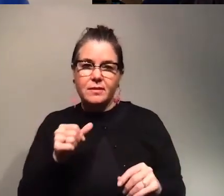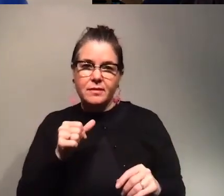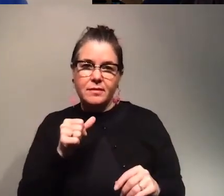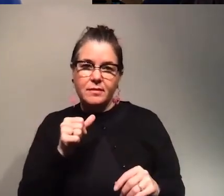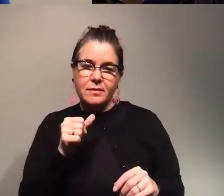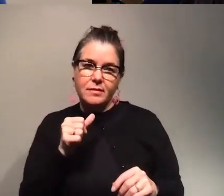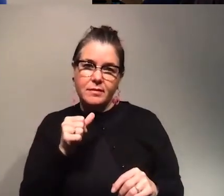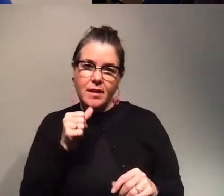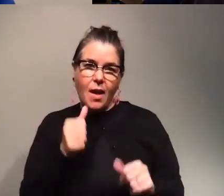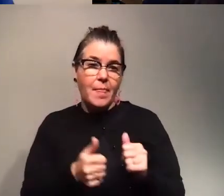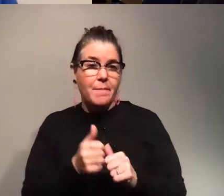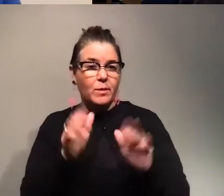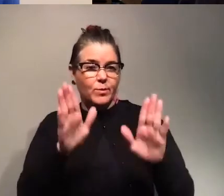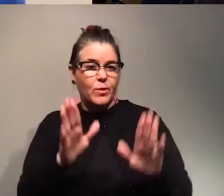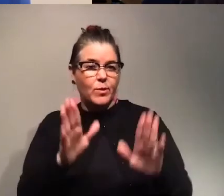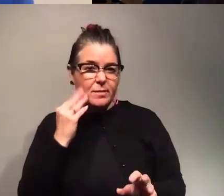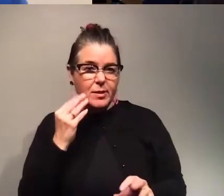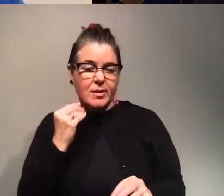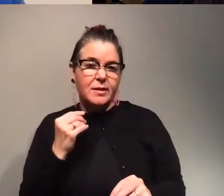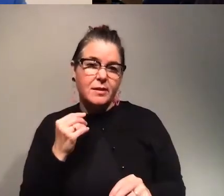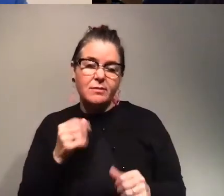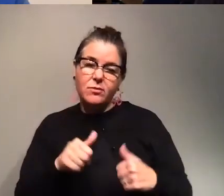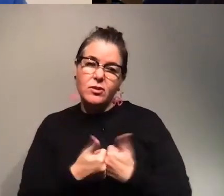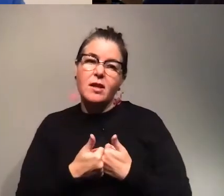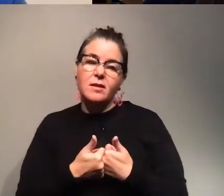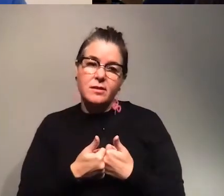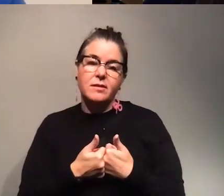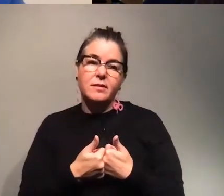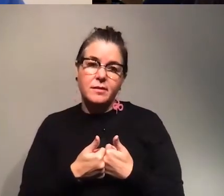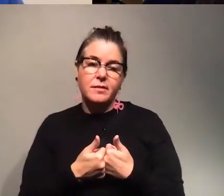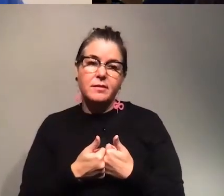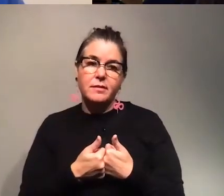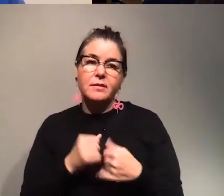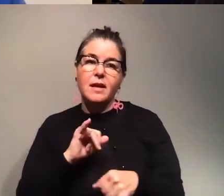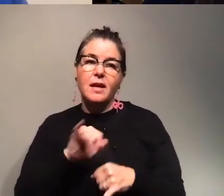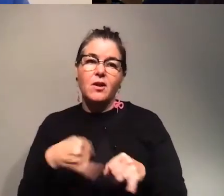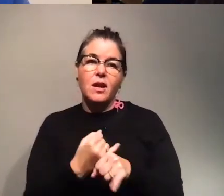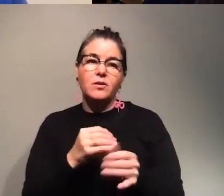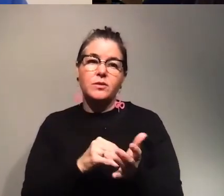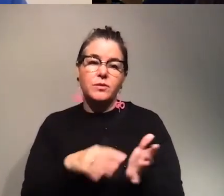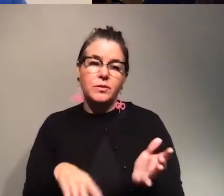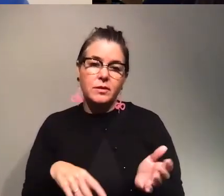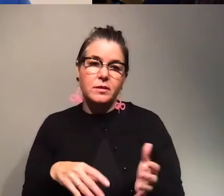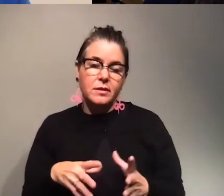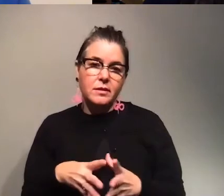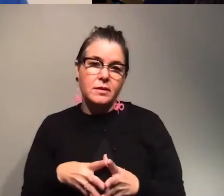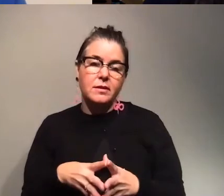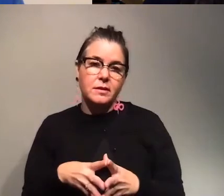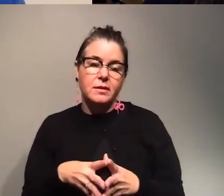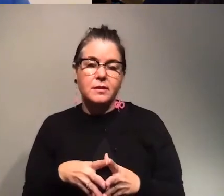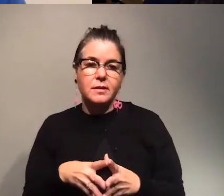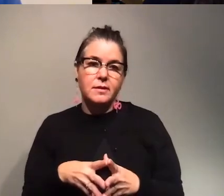wonderful experience it has been challenged uh international students just recently have had